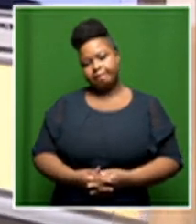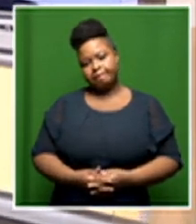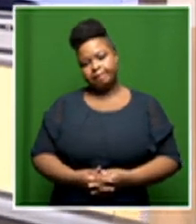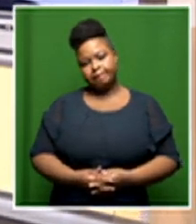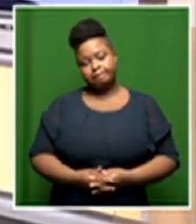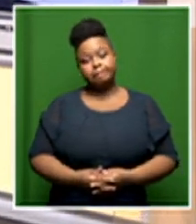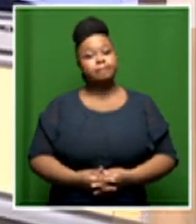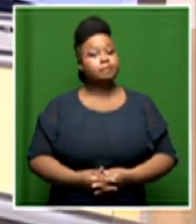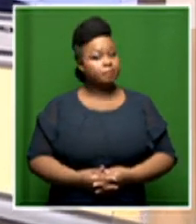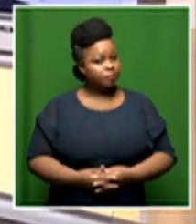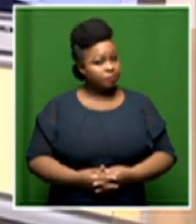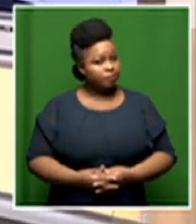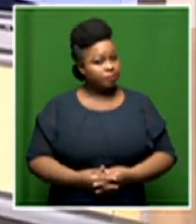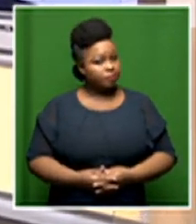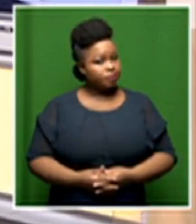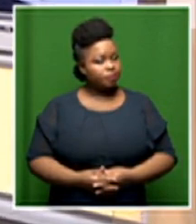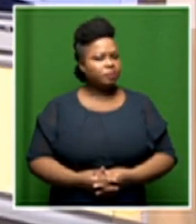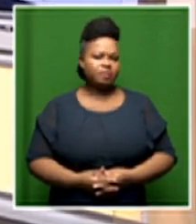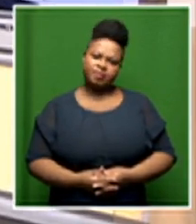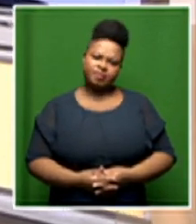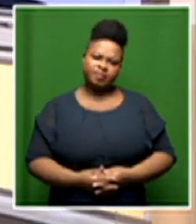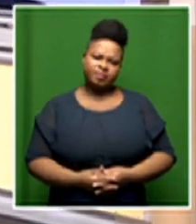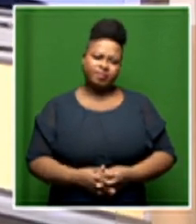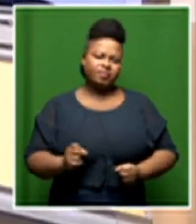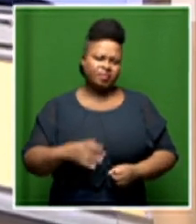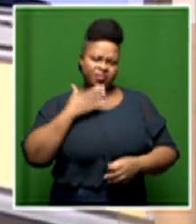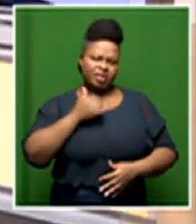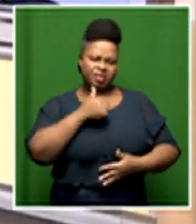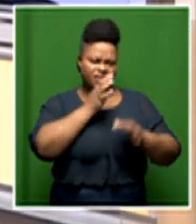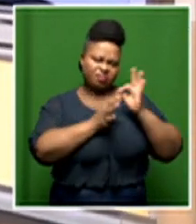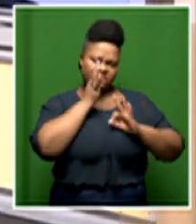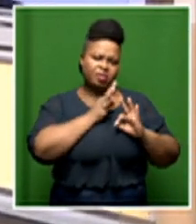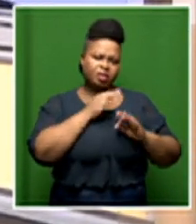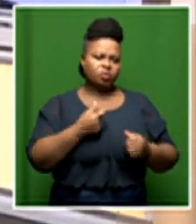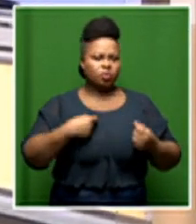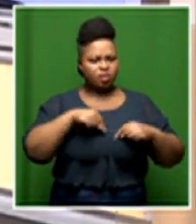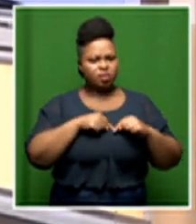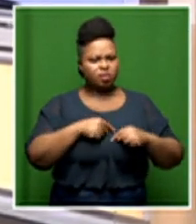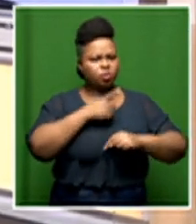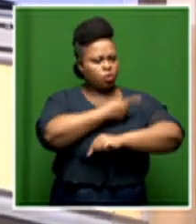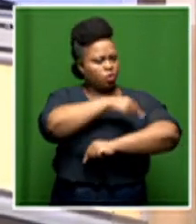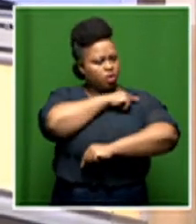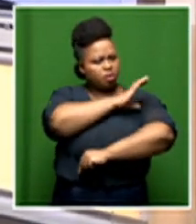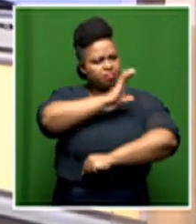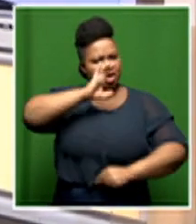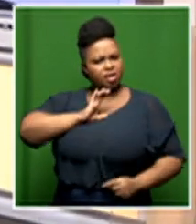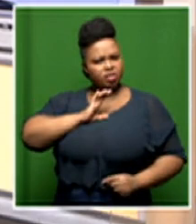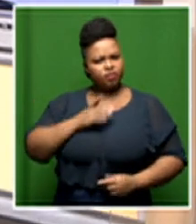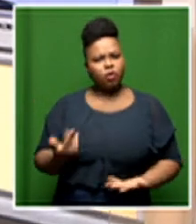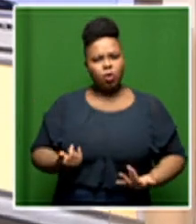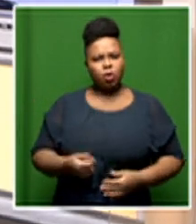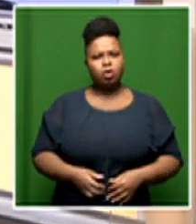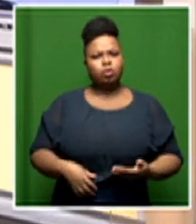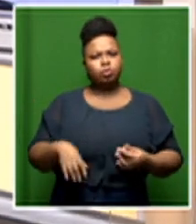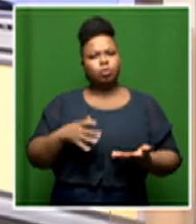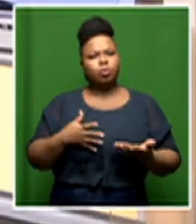can you okay advocates can you just help us understand and the viewers understand what the mandates of the office of